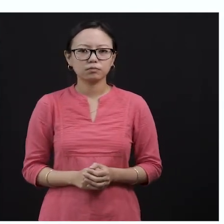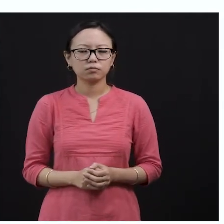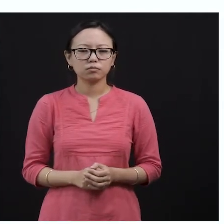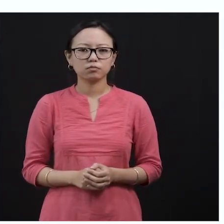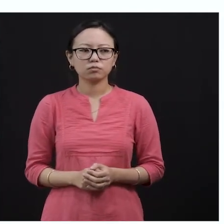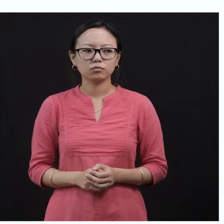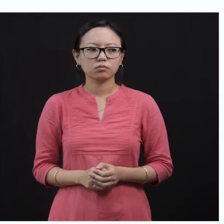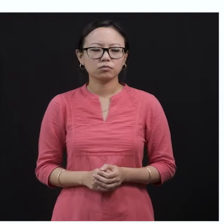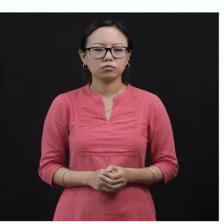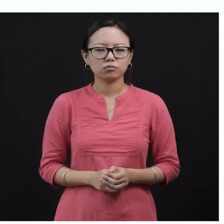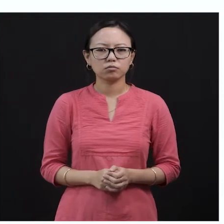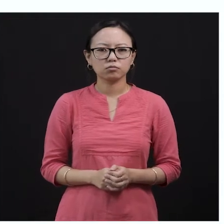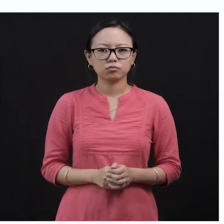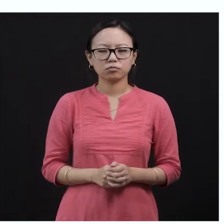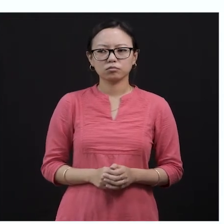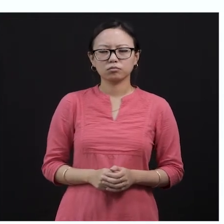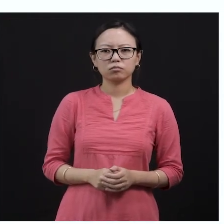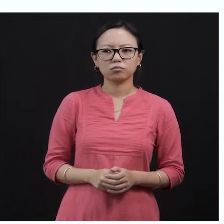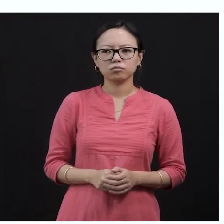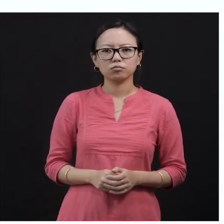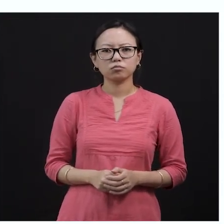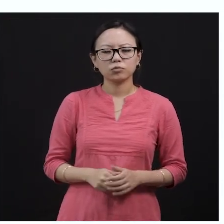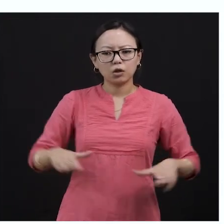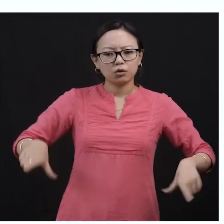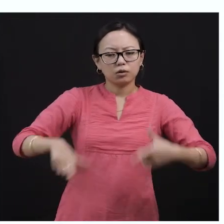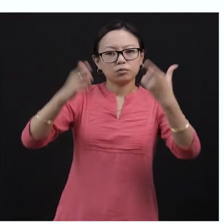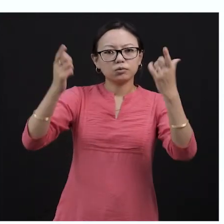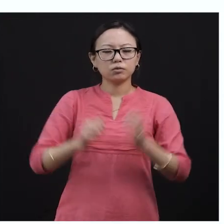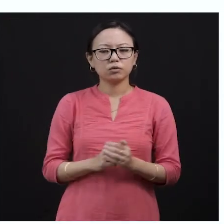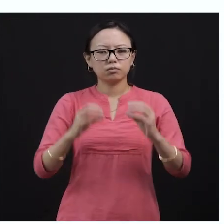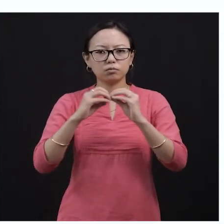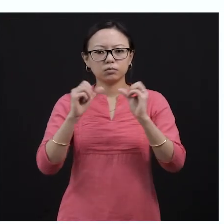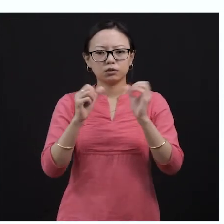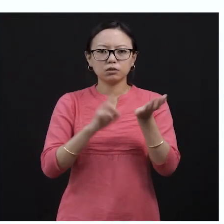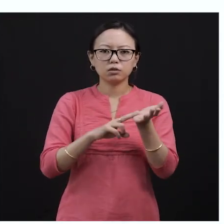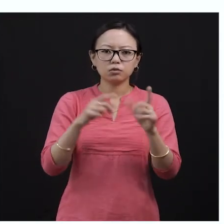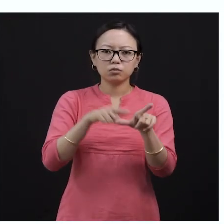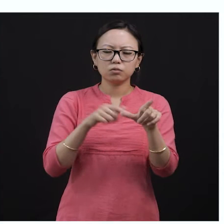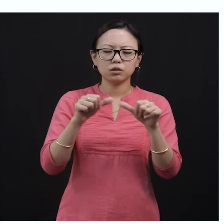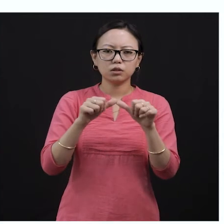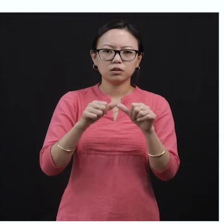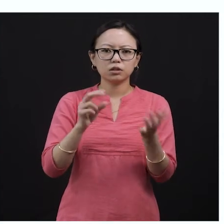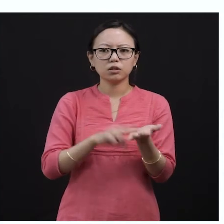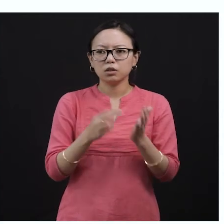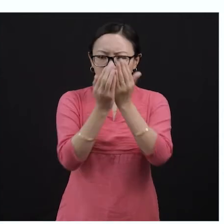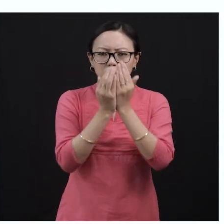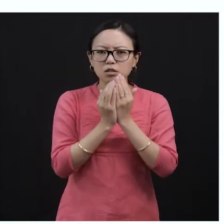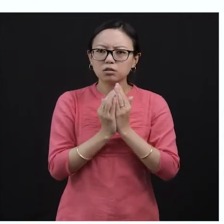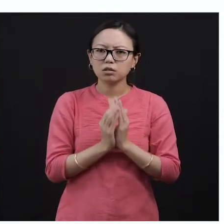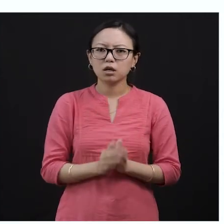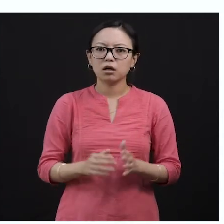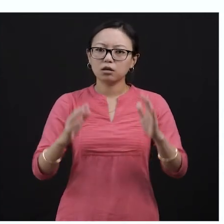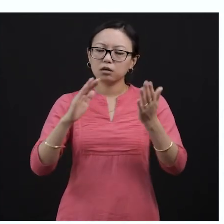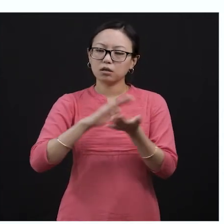coming to the banyan tree because that is originally his house. Human beings live in a house, and for squirrels and birds, they